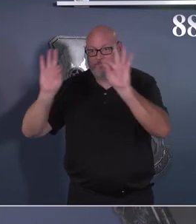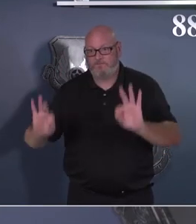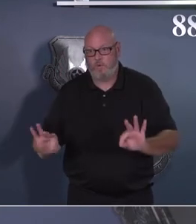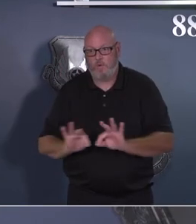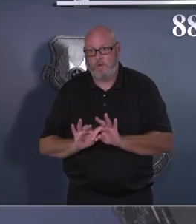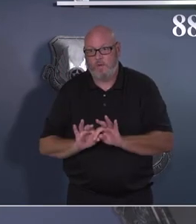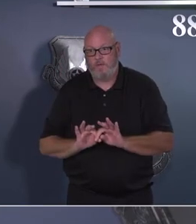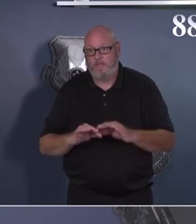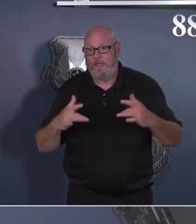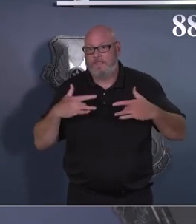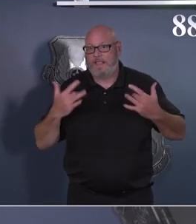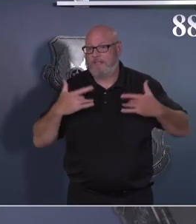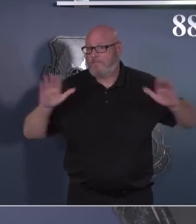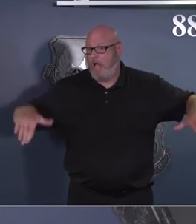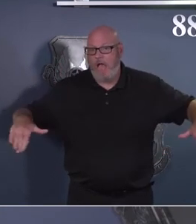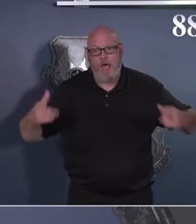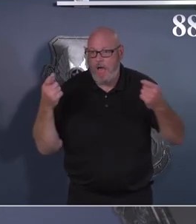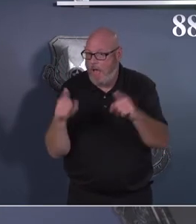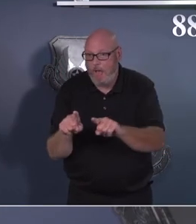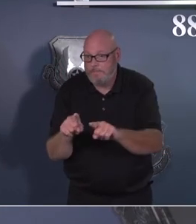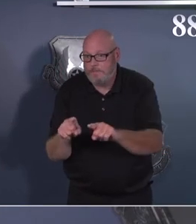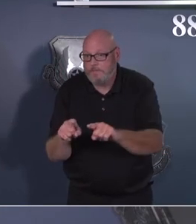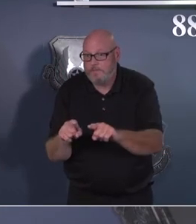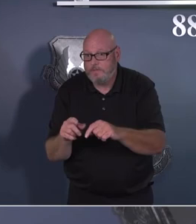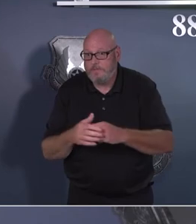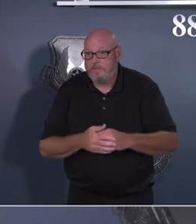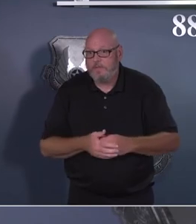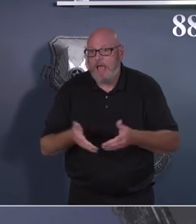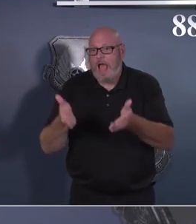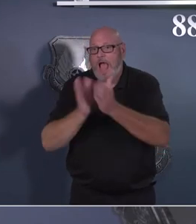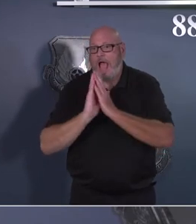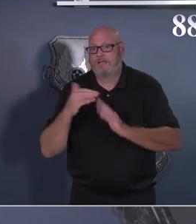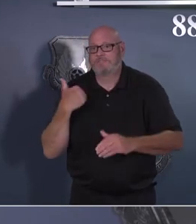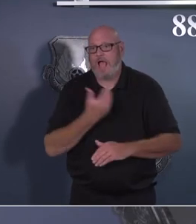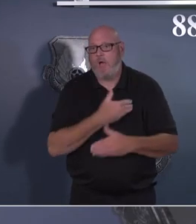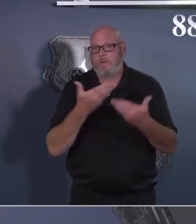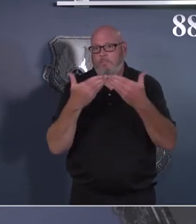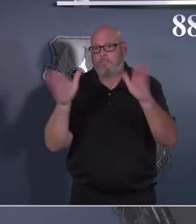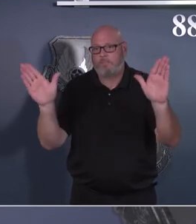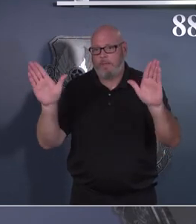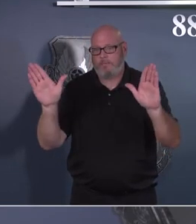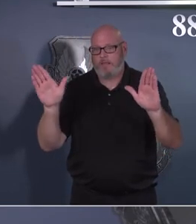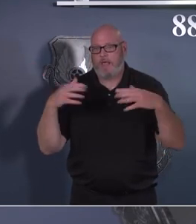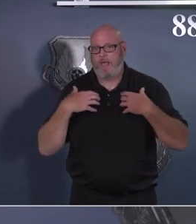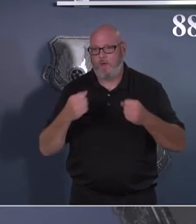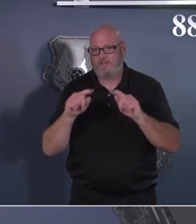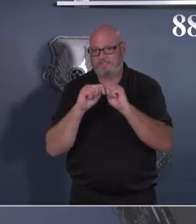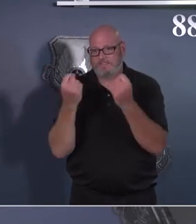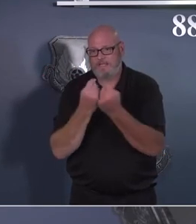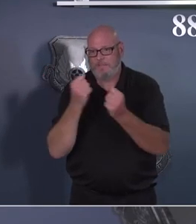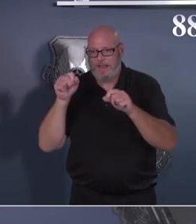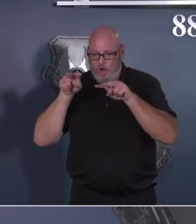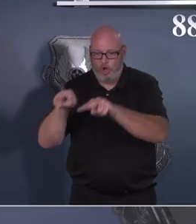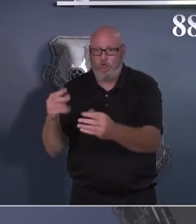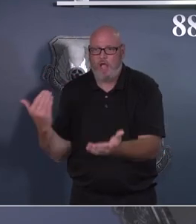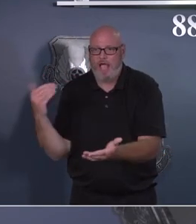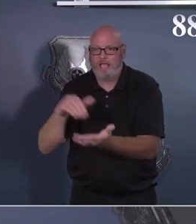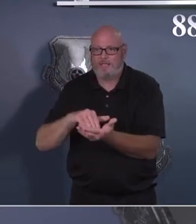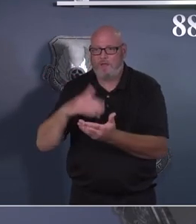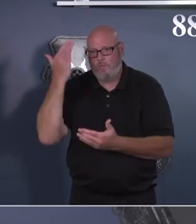occurred yet, link up with our public health team to take a look, to relook at that event. The situation has changed.